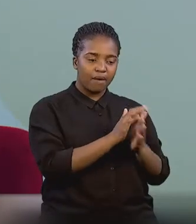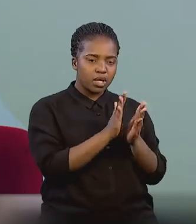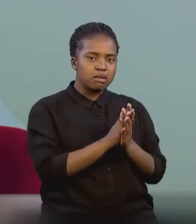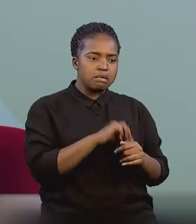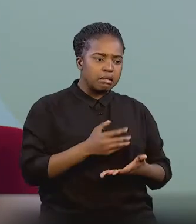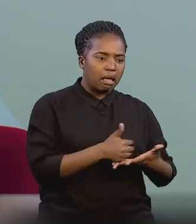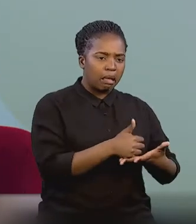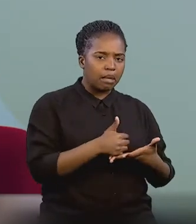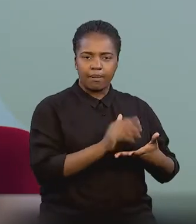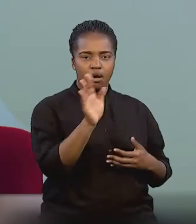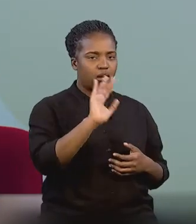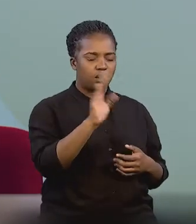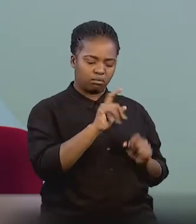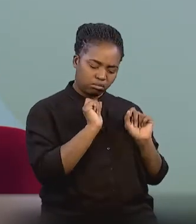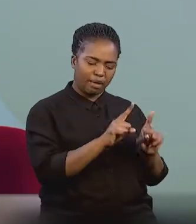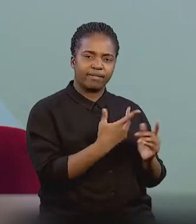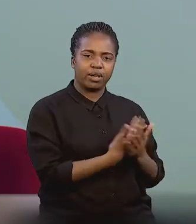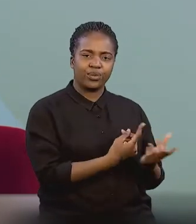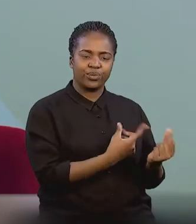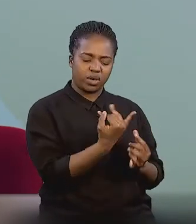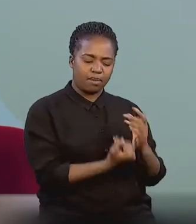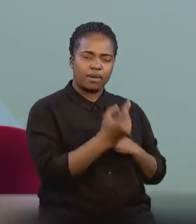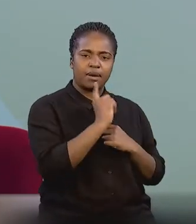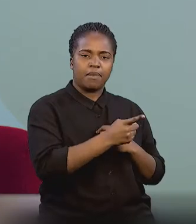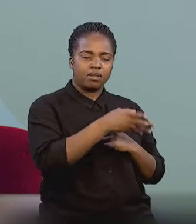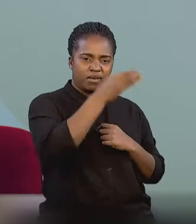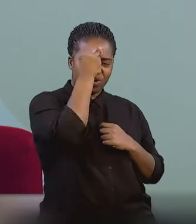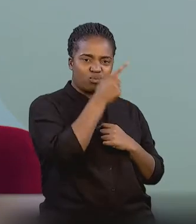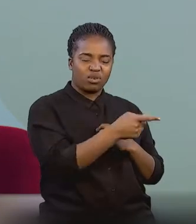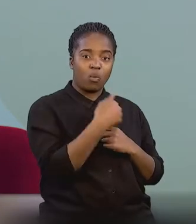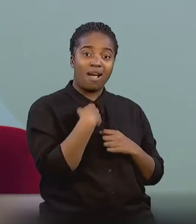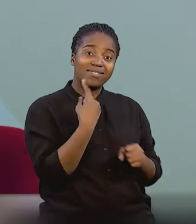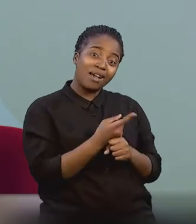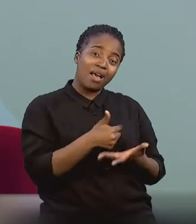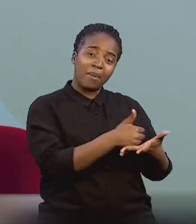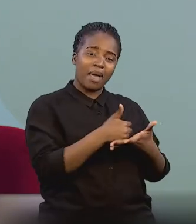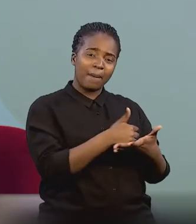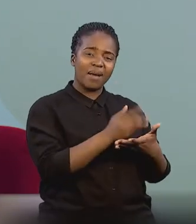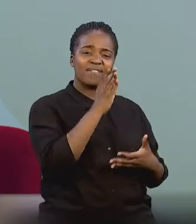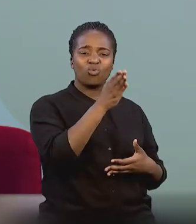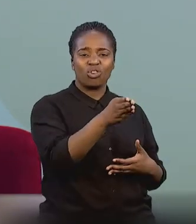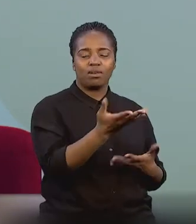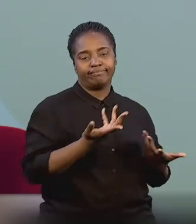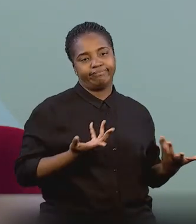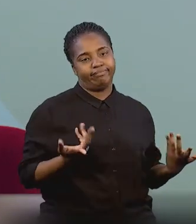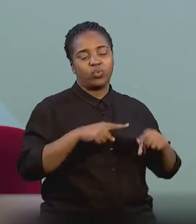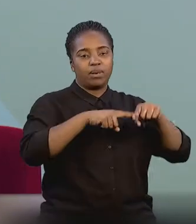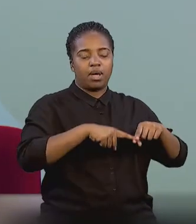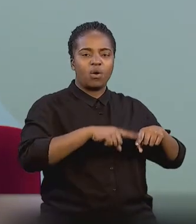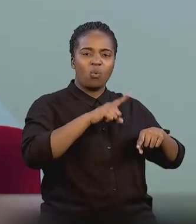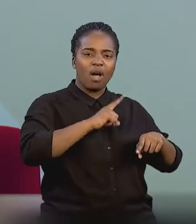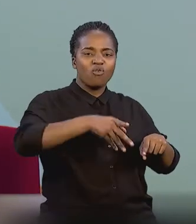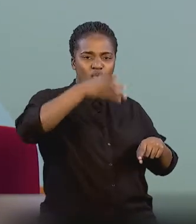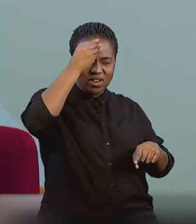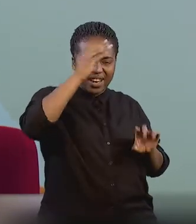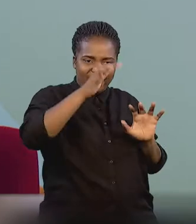him with everything and every time he asks for you to do something isn't assisting him. Because he learned in rehab what